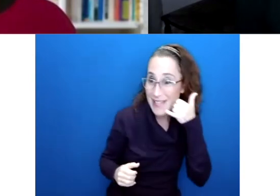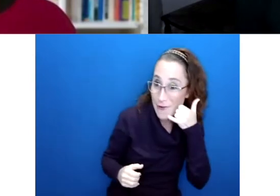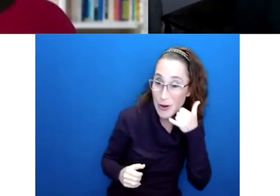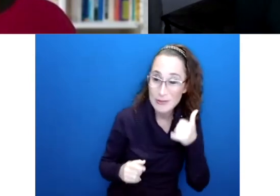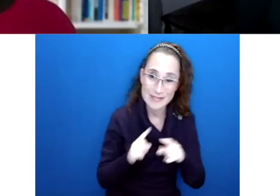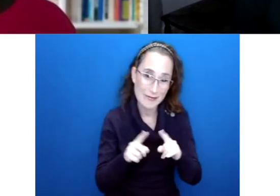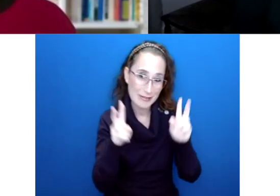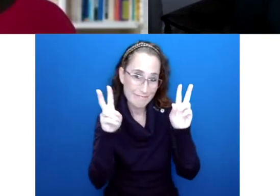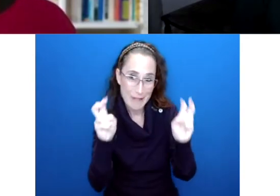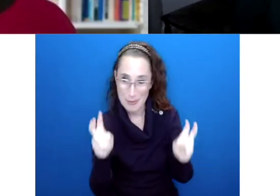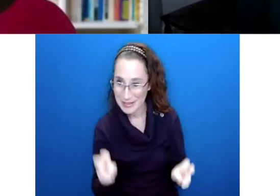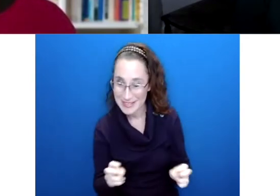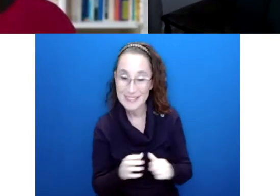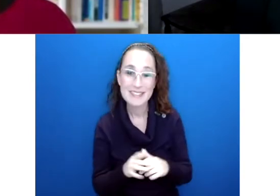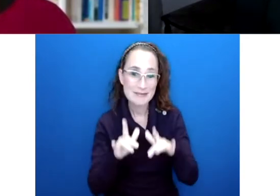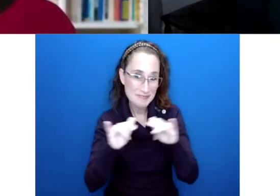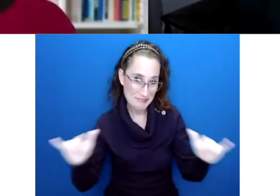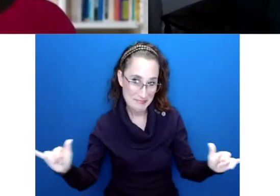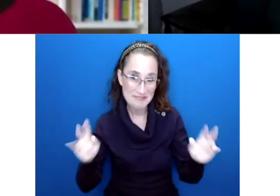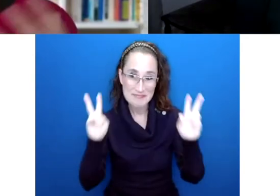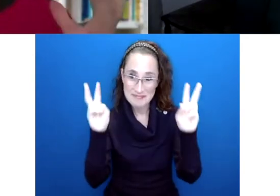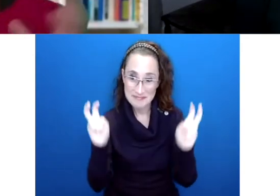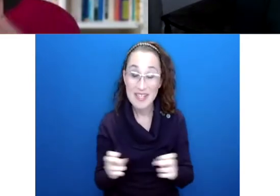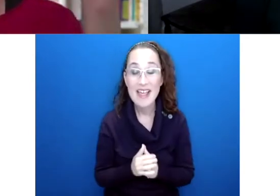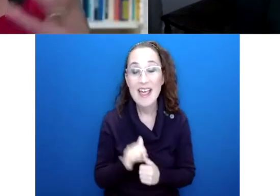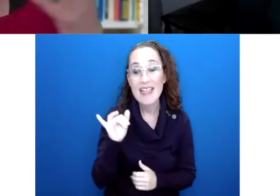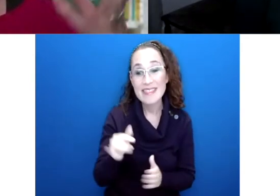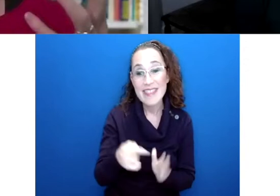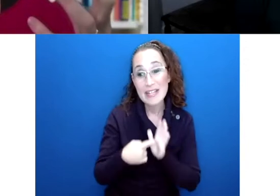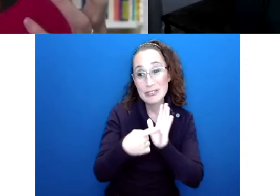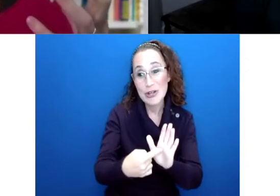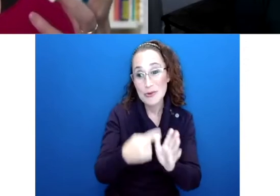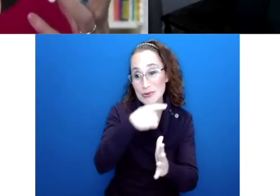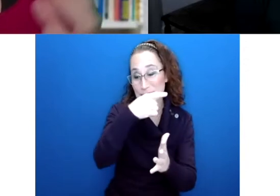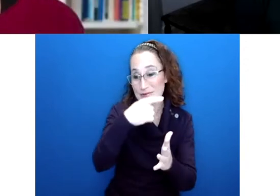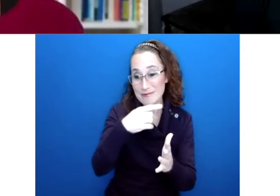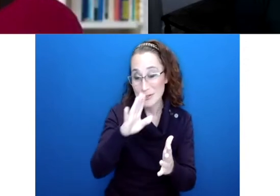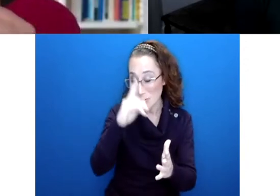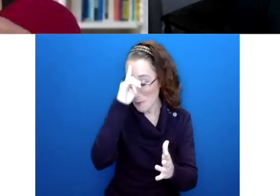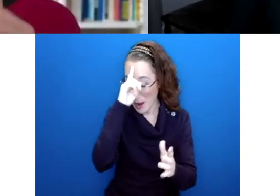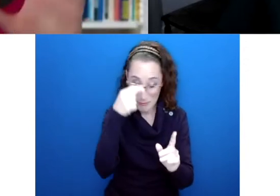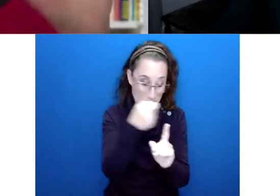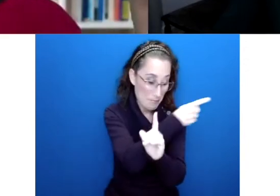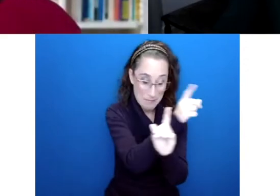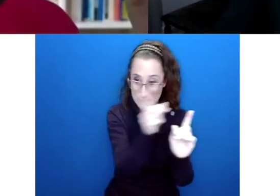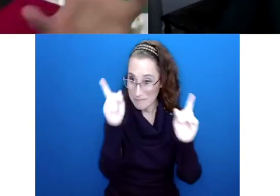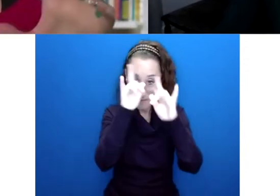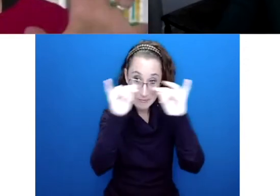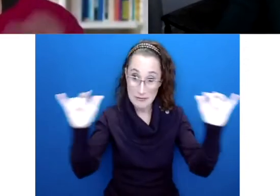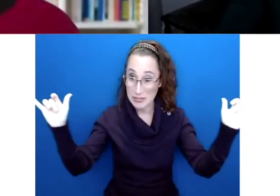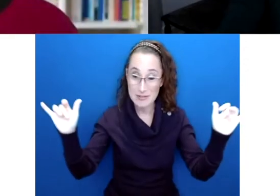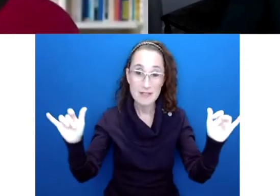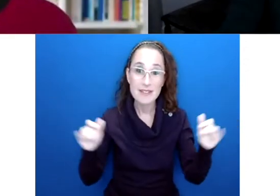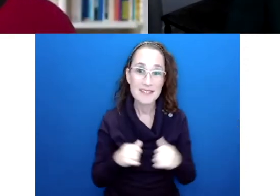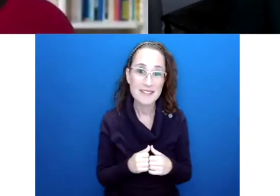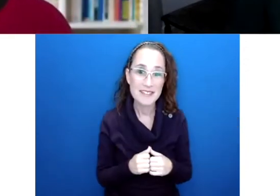I think that's a great indication of kind of how your mind works and sort of able to latch